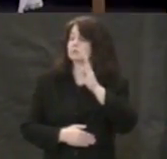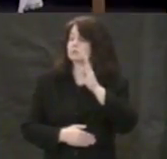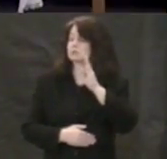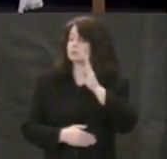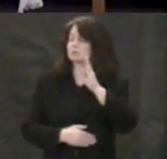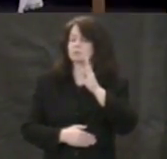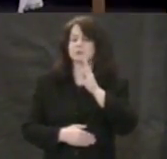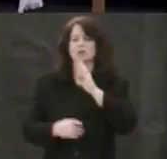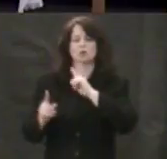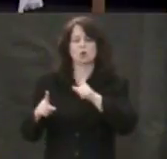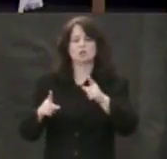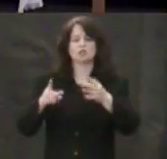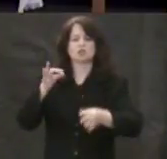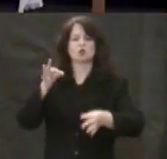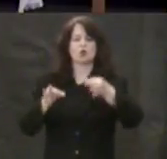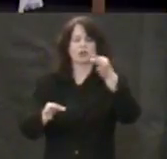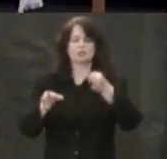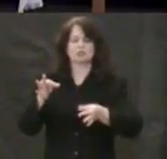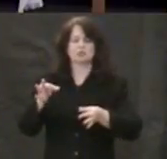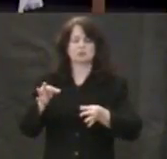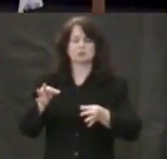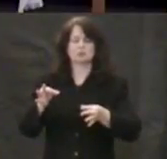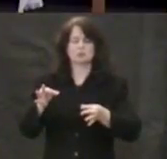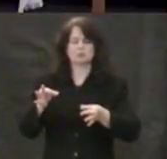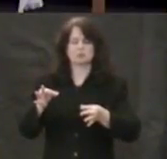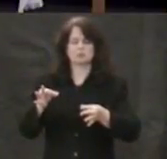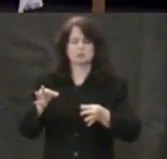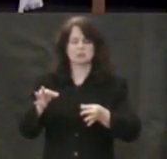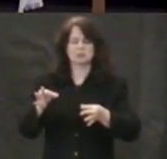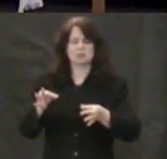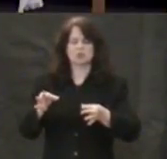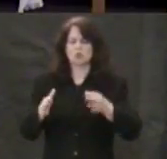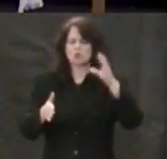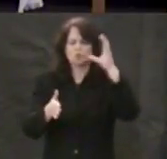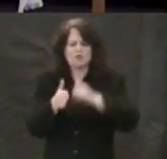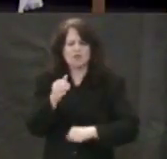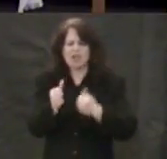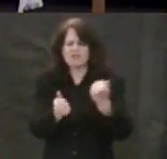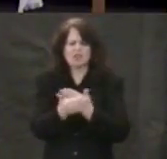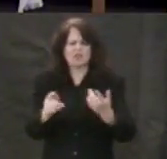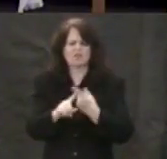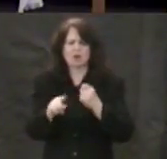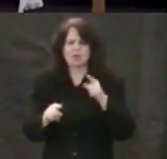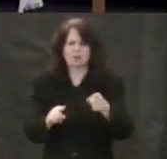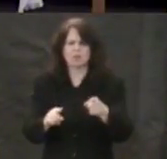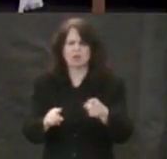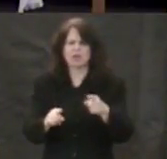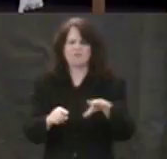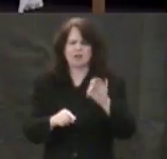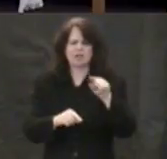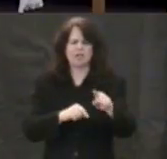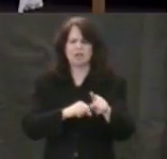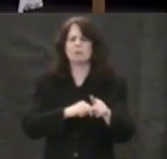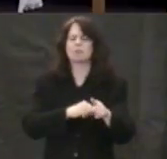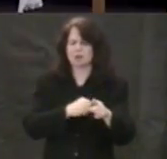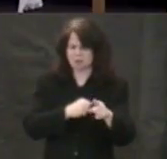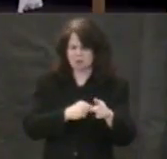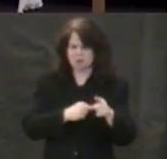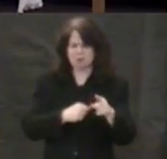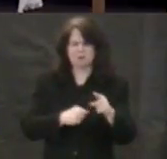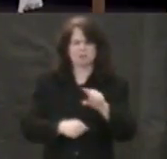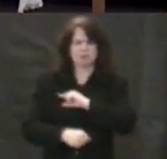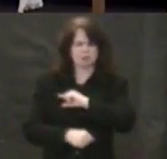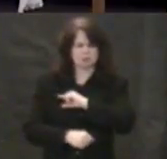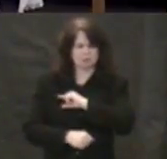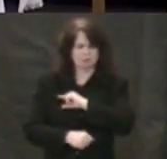court, being stripped of all that he has, and being convicted. The Son of God,